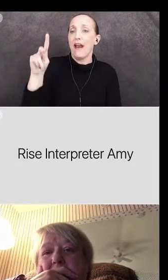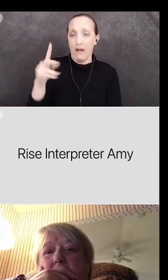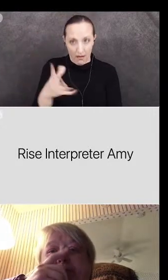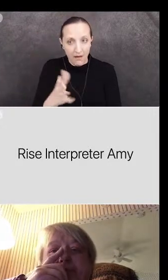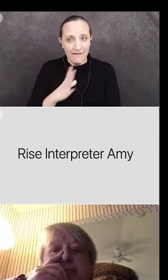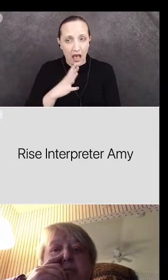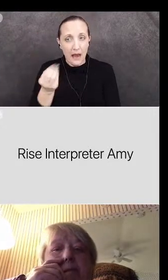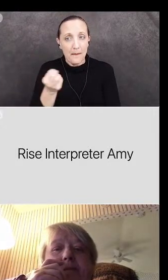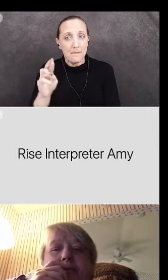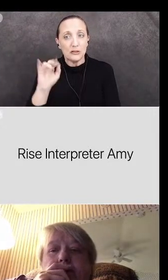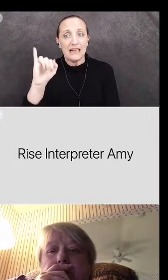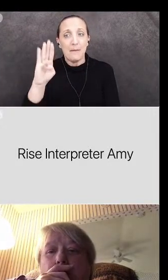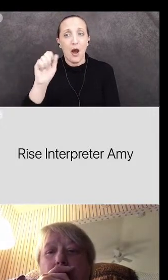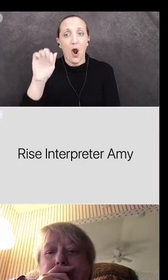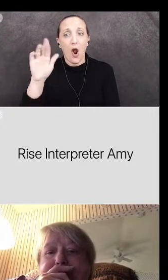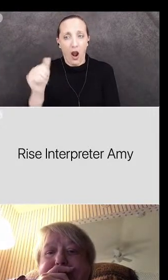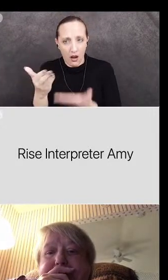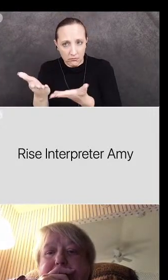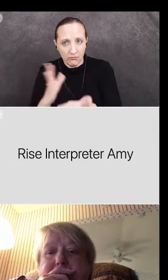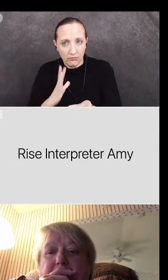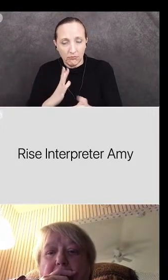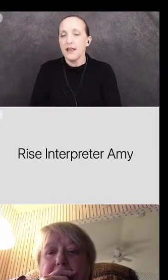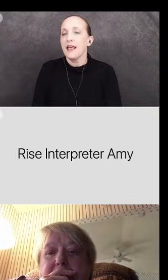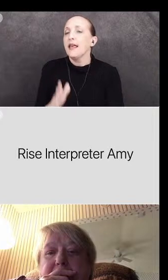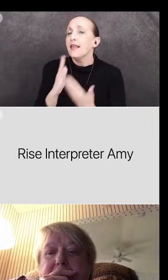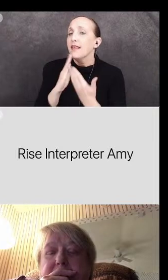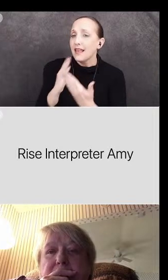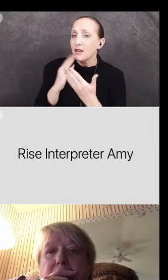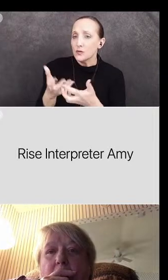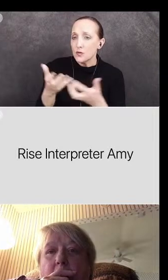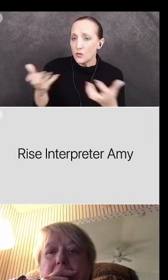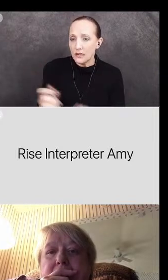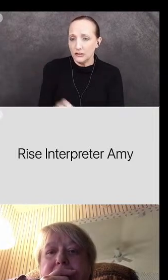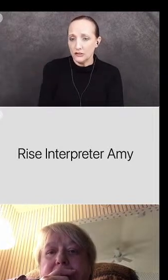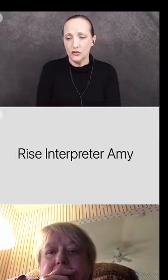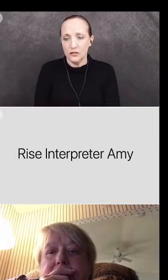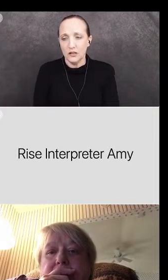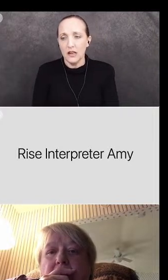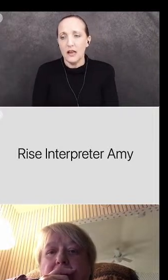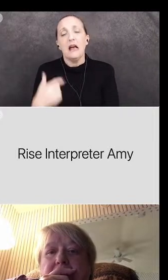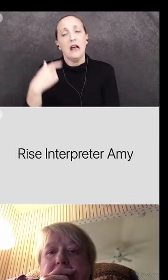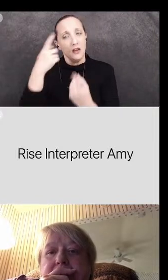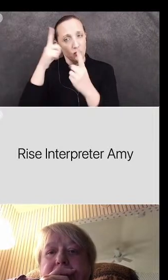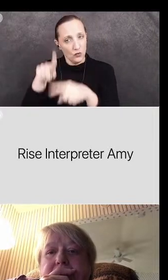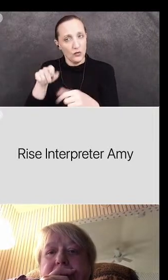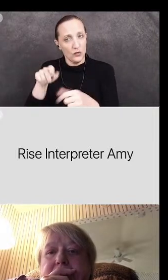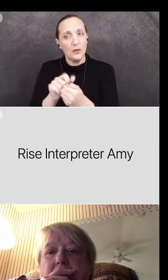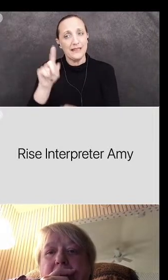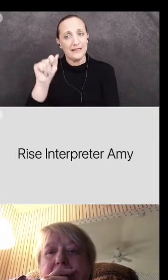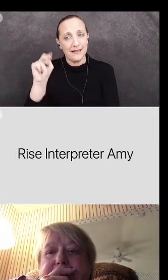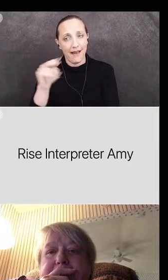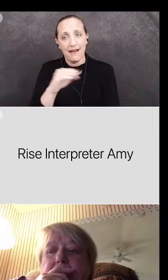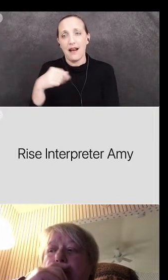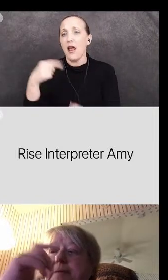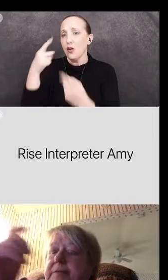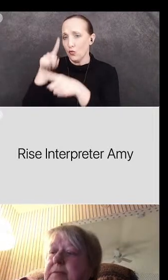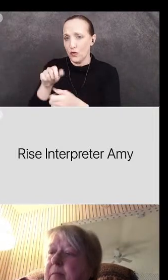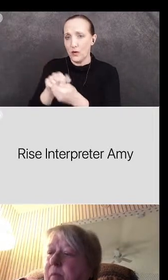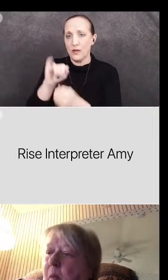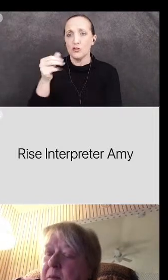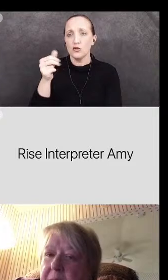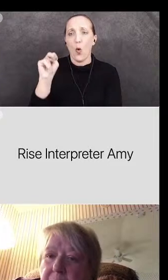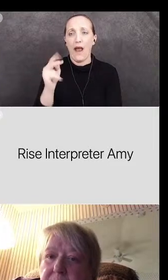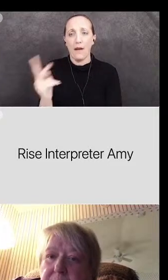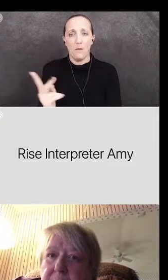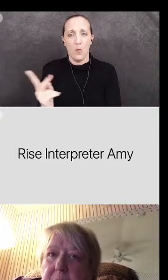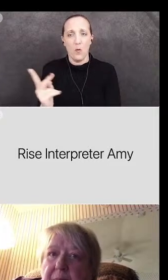Mr. Ibarra. Thank you. Thank you very much. And I agree with Dan and Joanne in their assessment